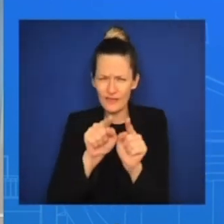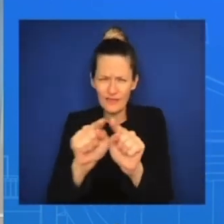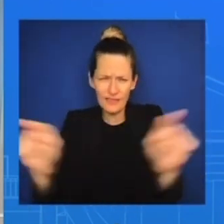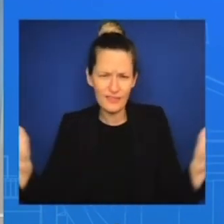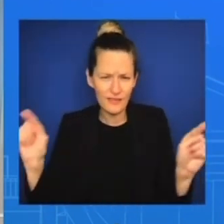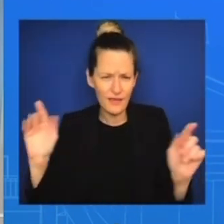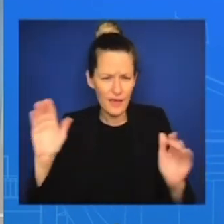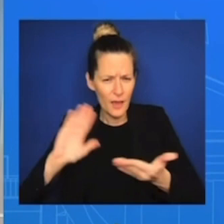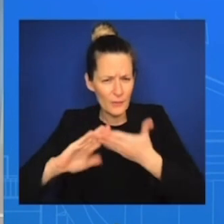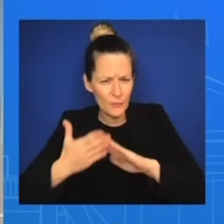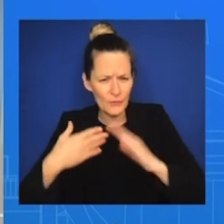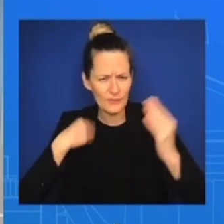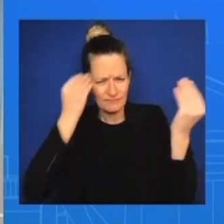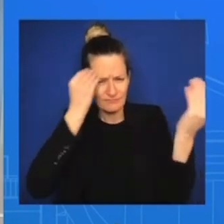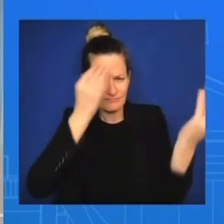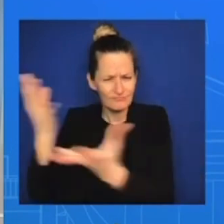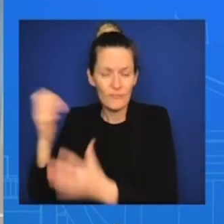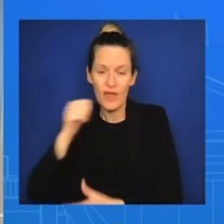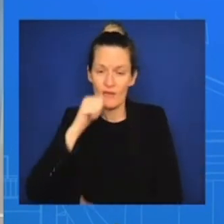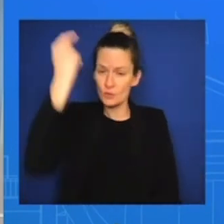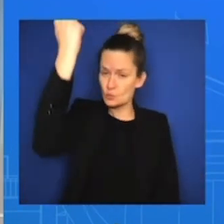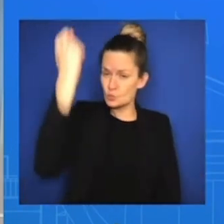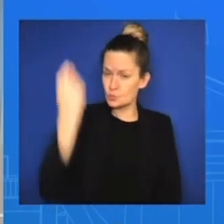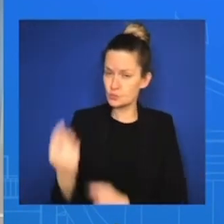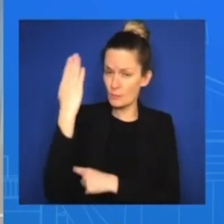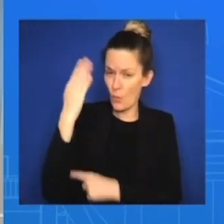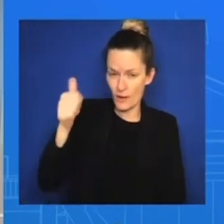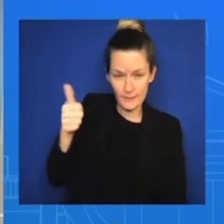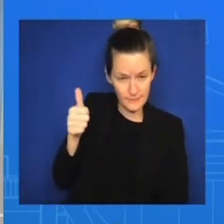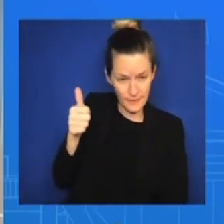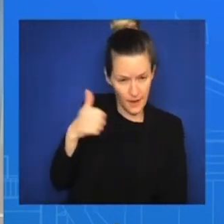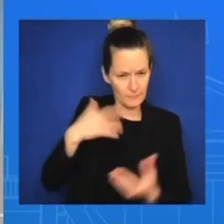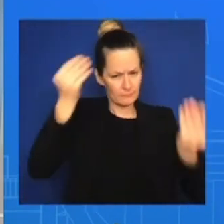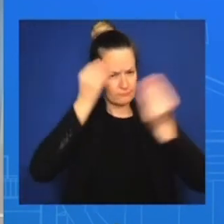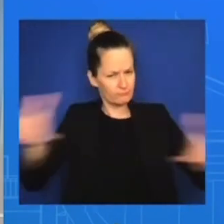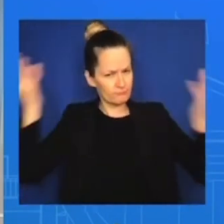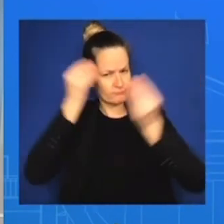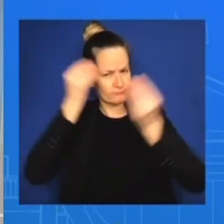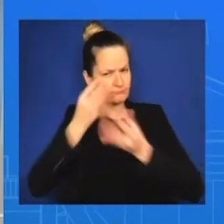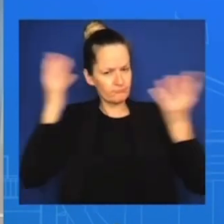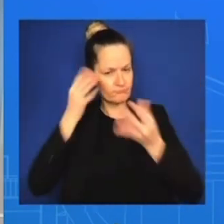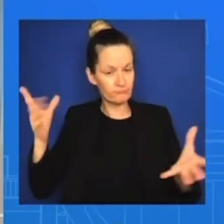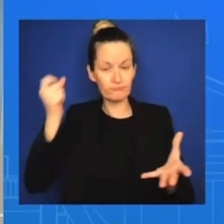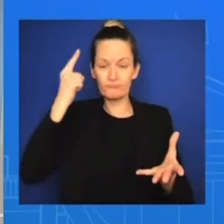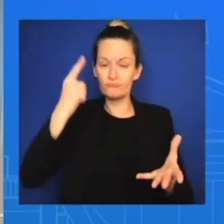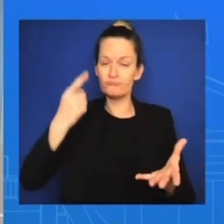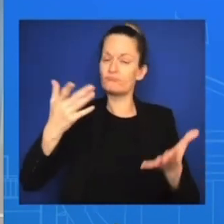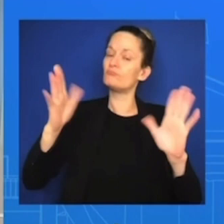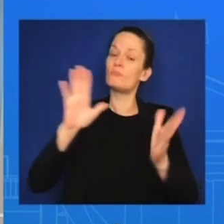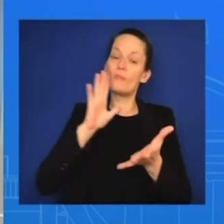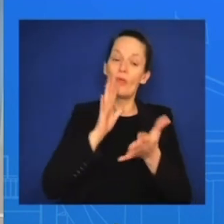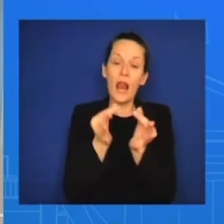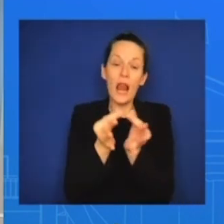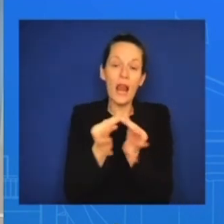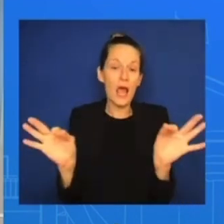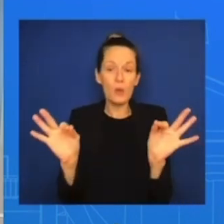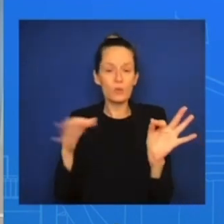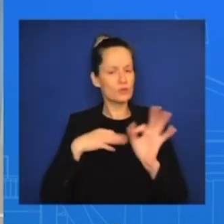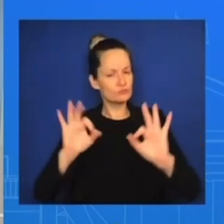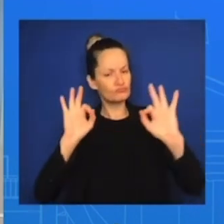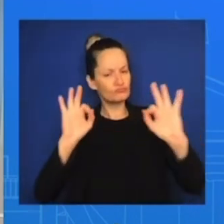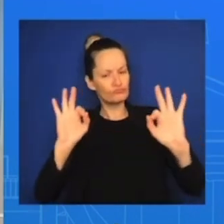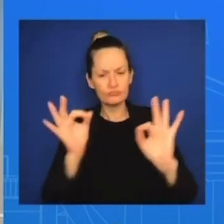where we're really talking in plain language directly to our community to help sort through. First, it was too much information, conflicting